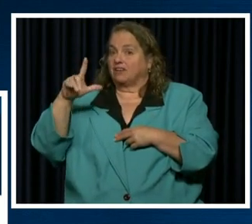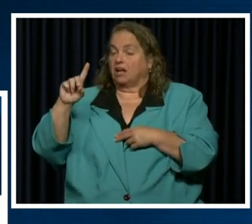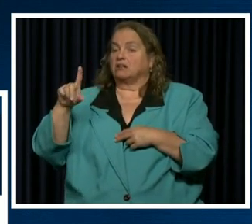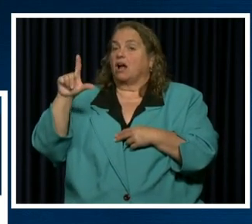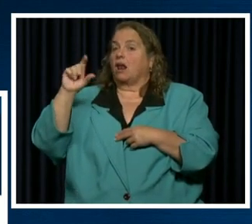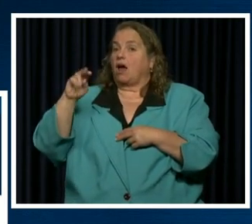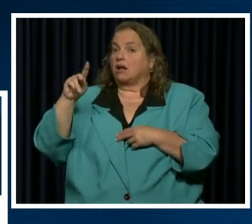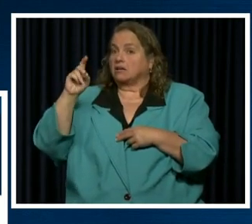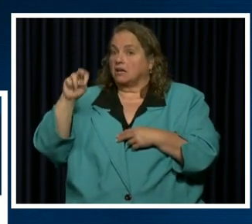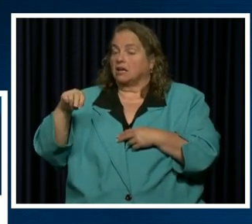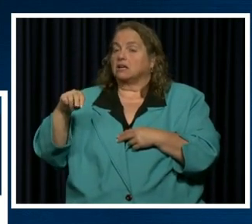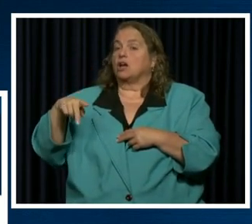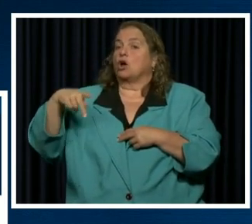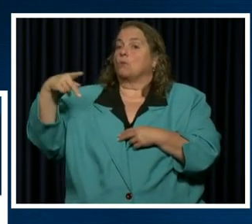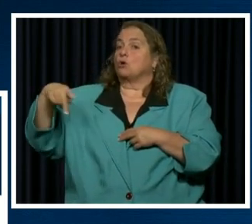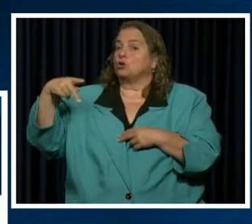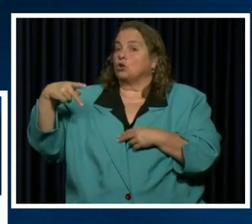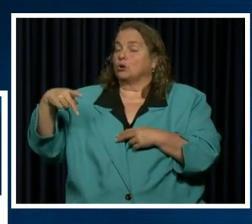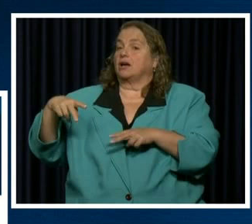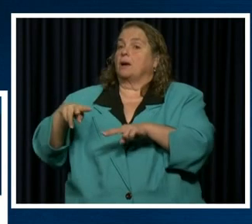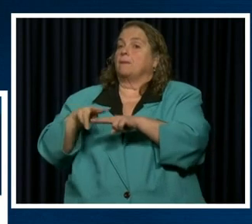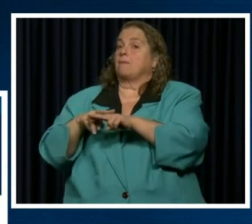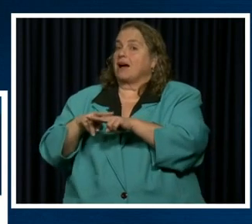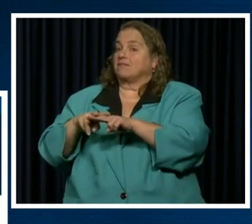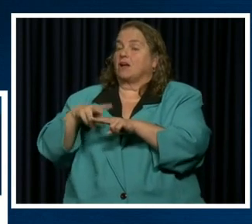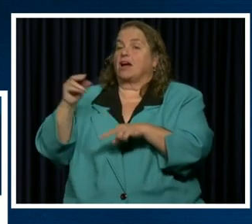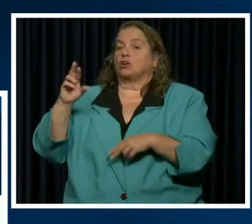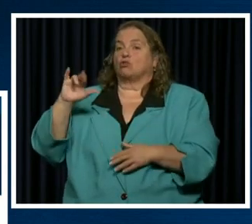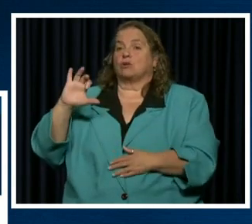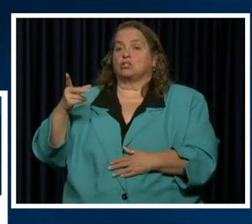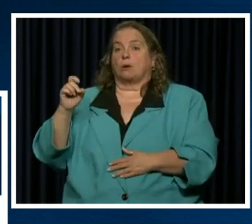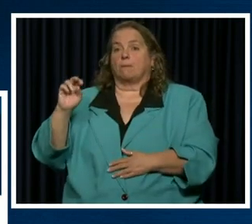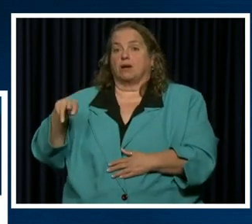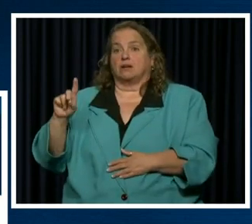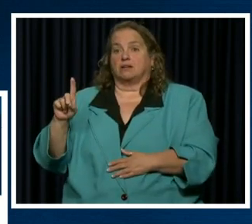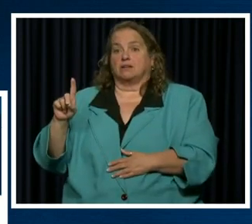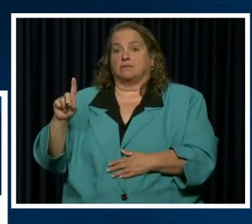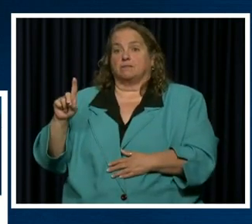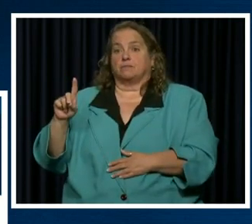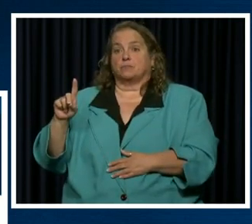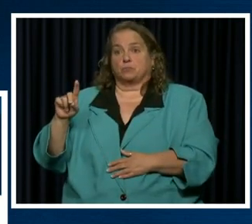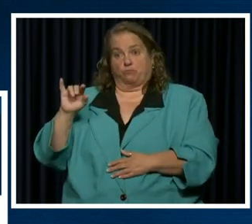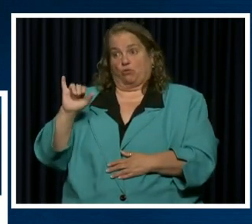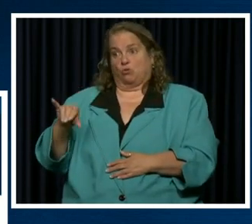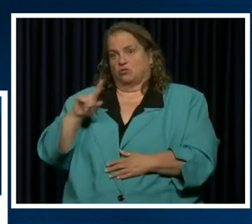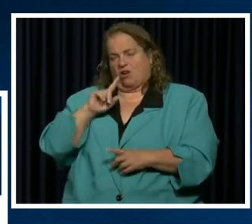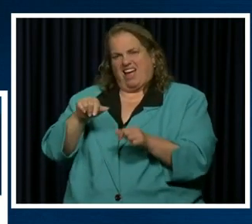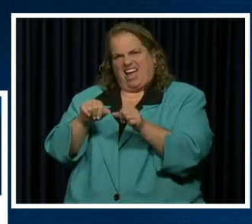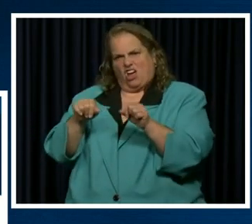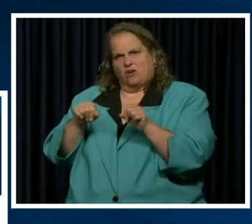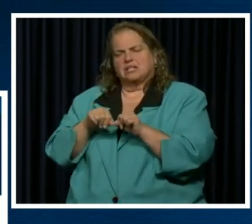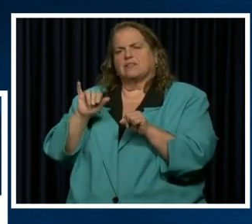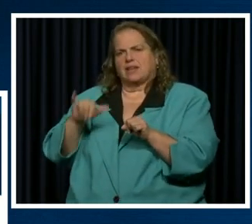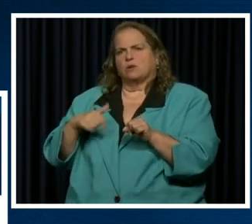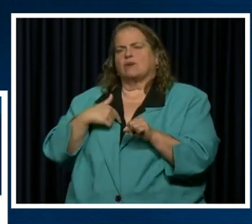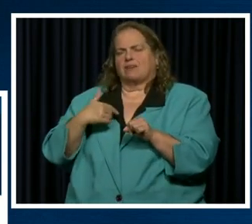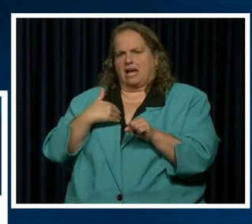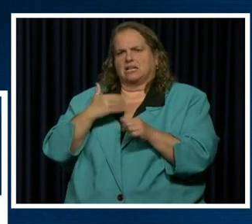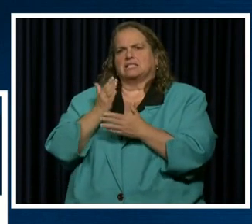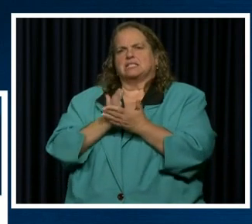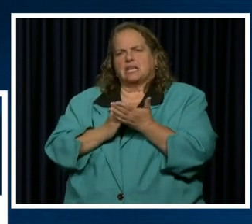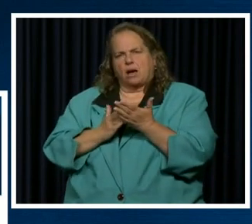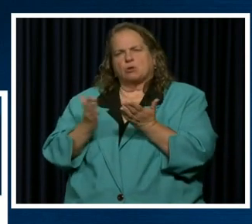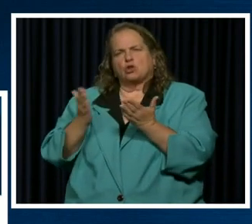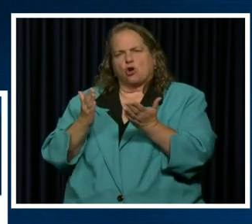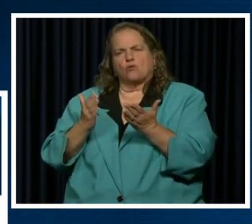Paducah, Pikeville and Richmond. Again, these are areas that we've had some service in